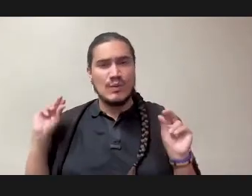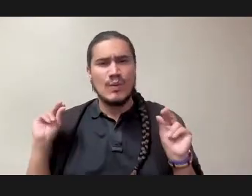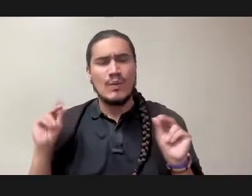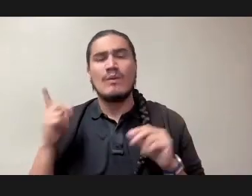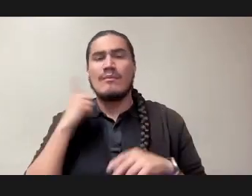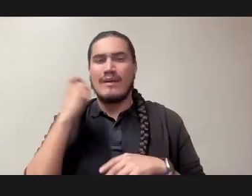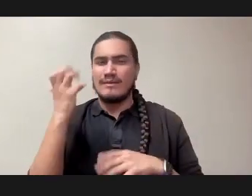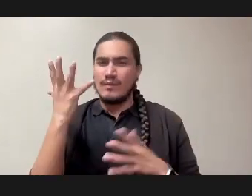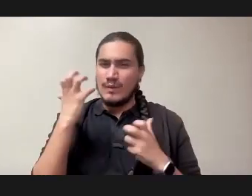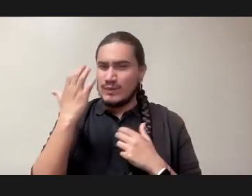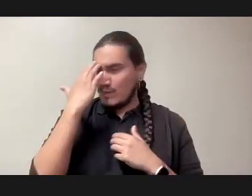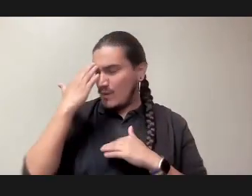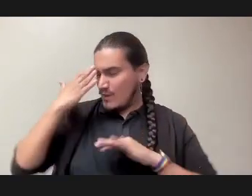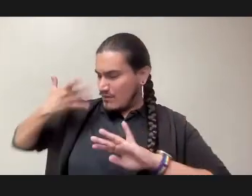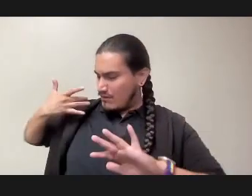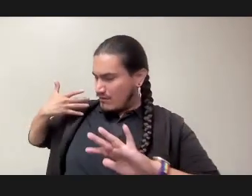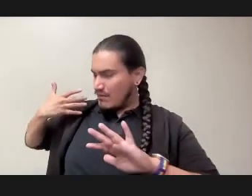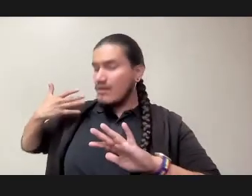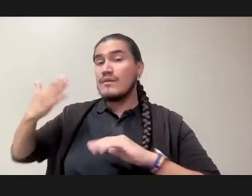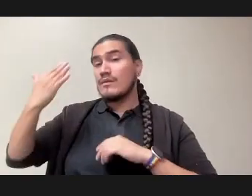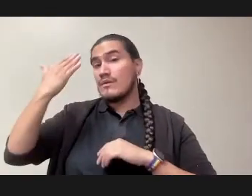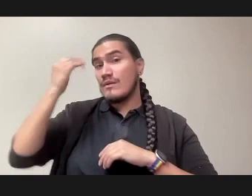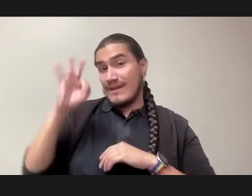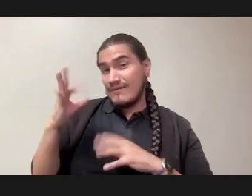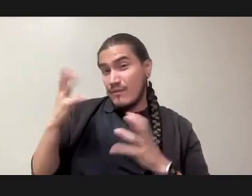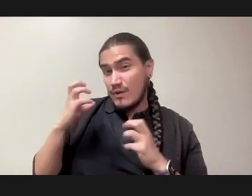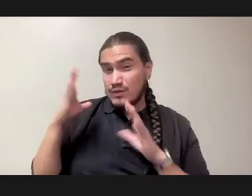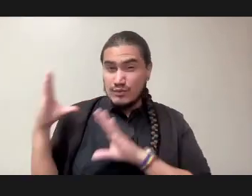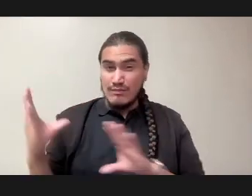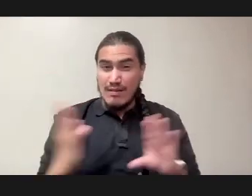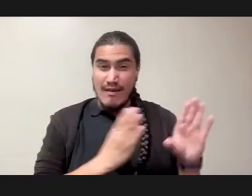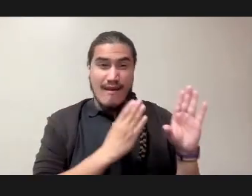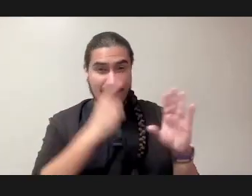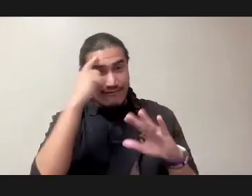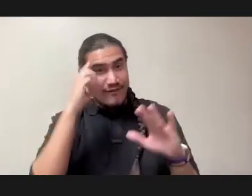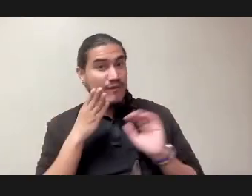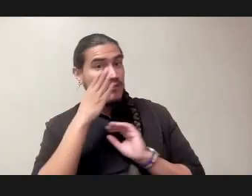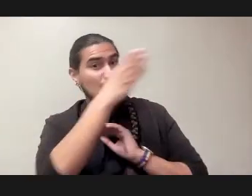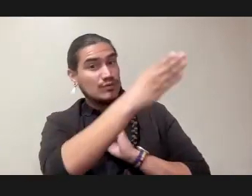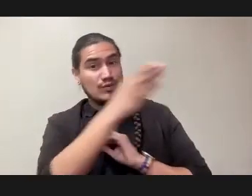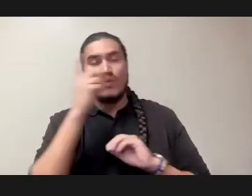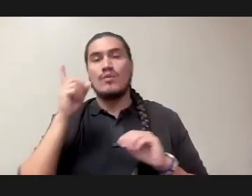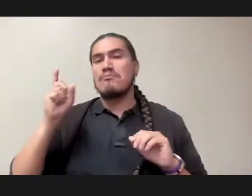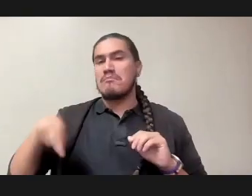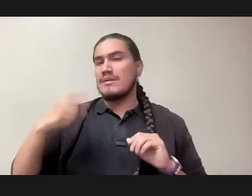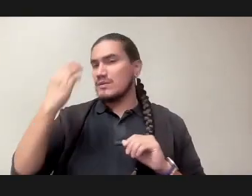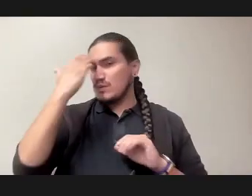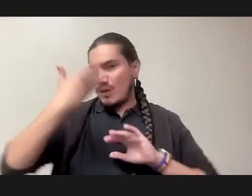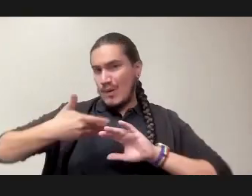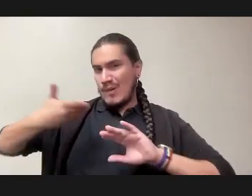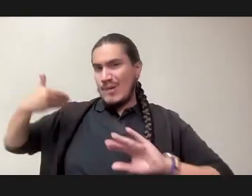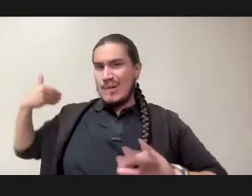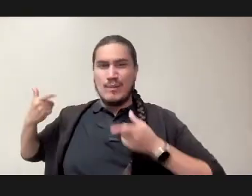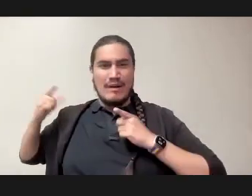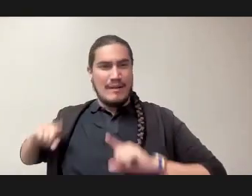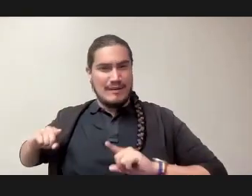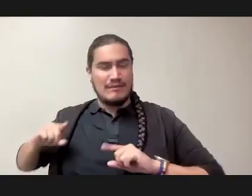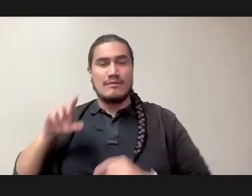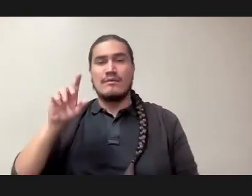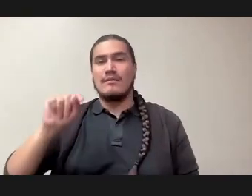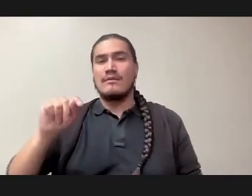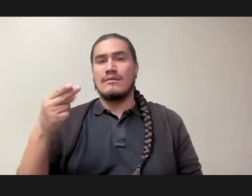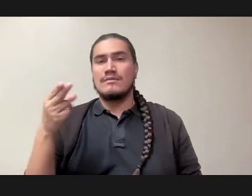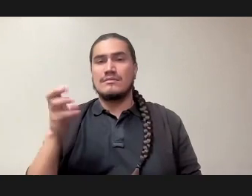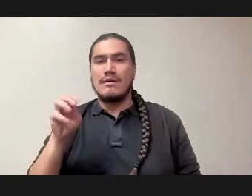going, we first need to understand and hold the narrative of where we are. Thomas King, one of my favorite